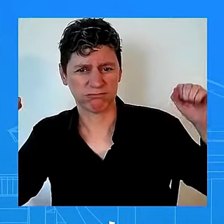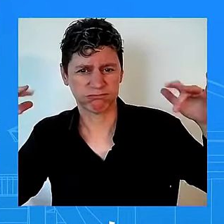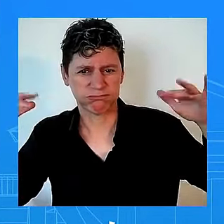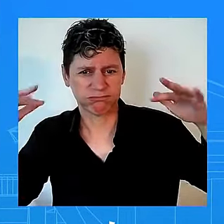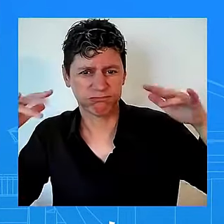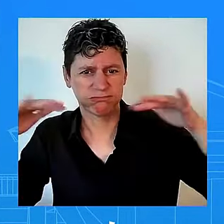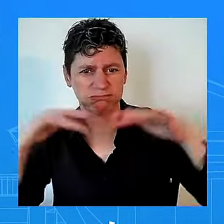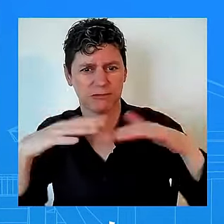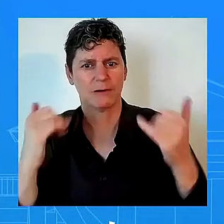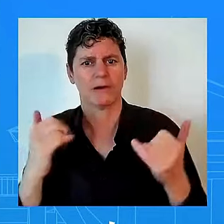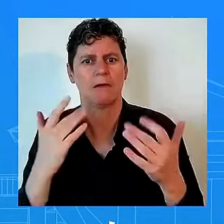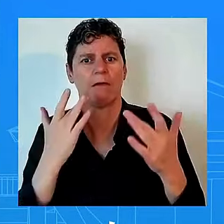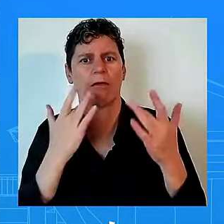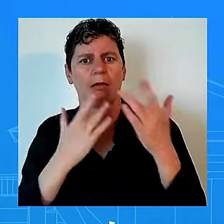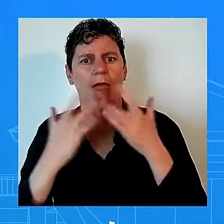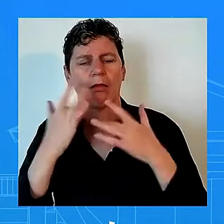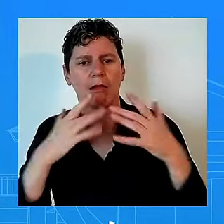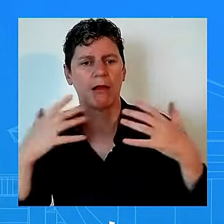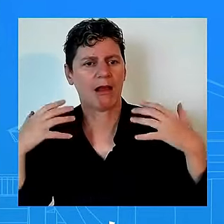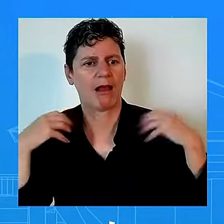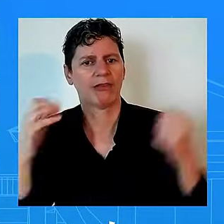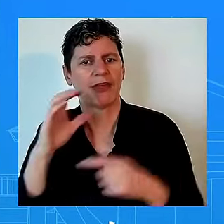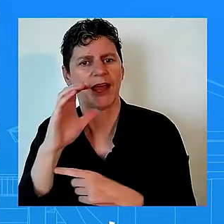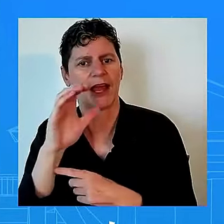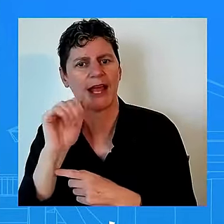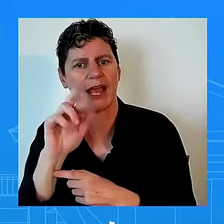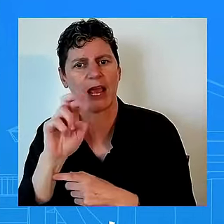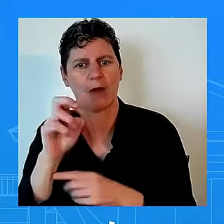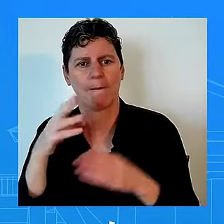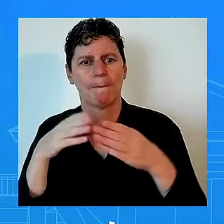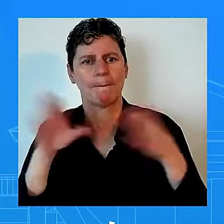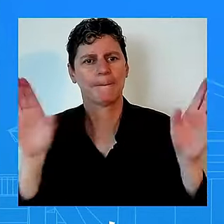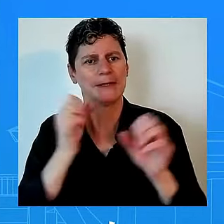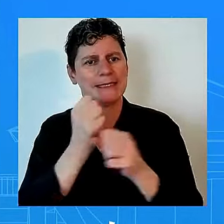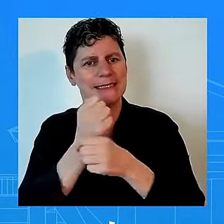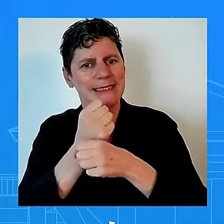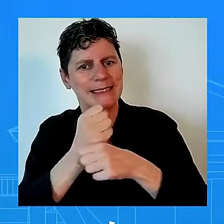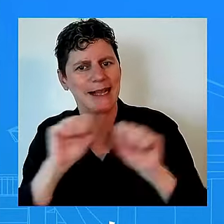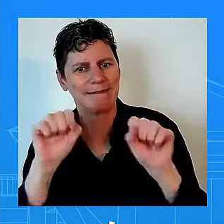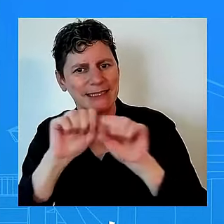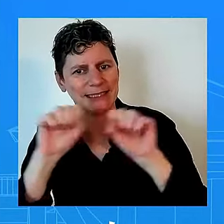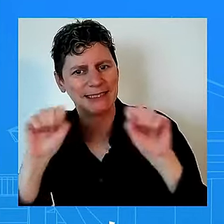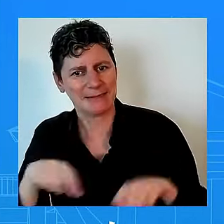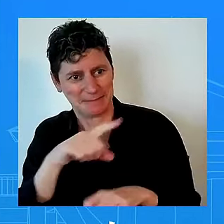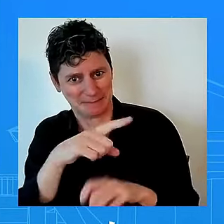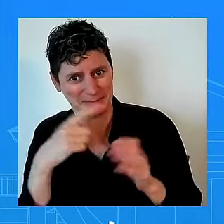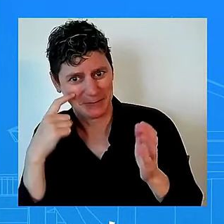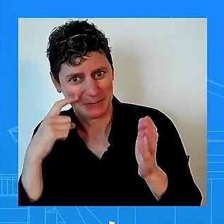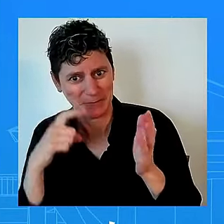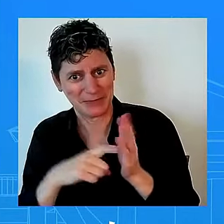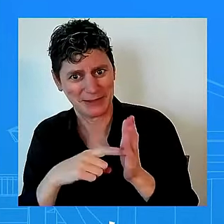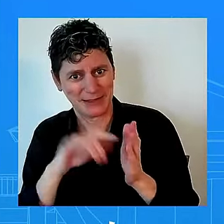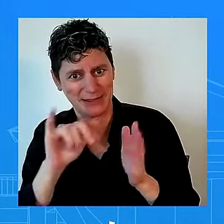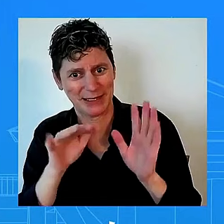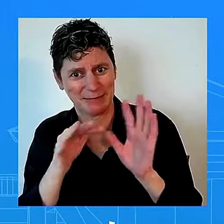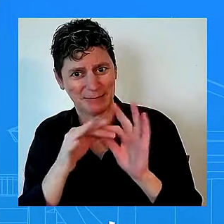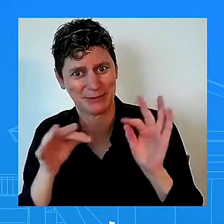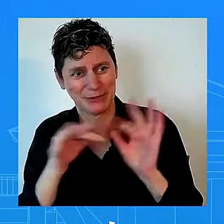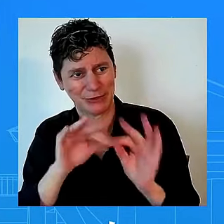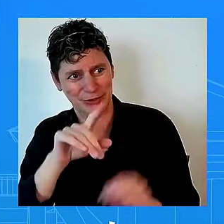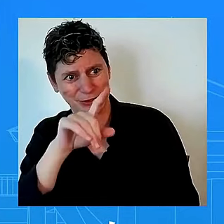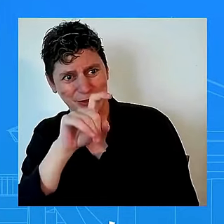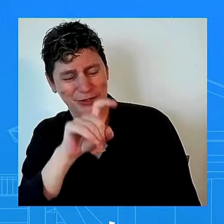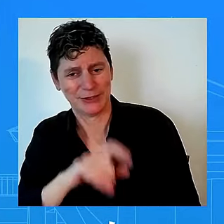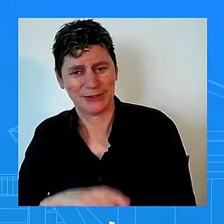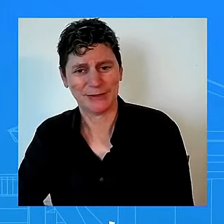does the administration acknowledge that we will talk to them about it and i said this in my answer prior we've